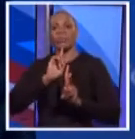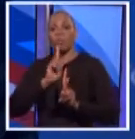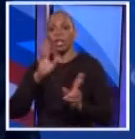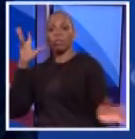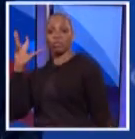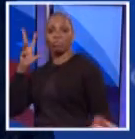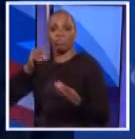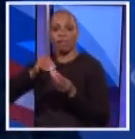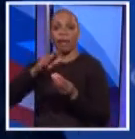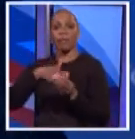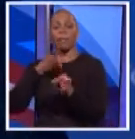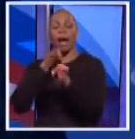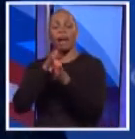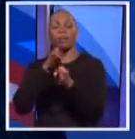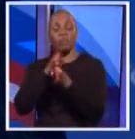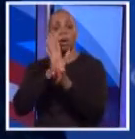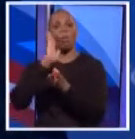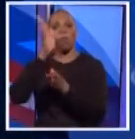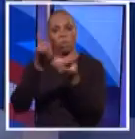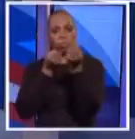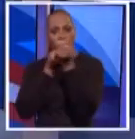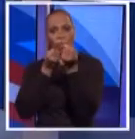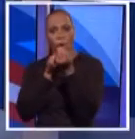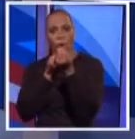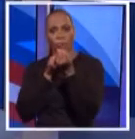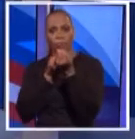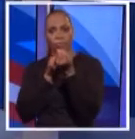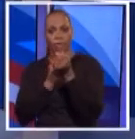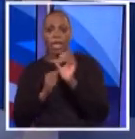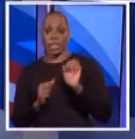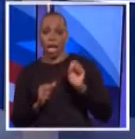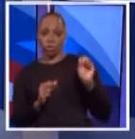of my career and is willing to be supportive. Mr. Strachan.